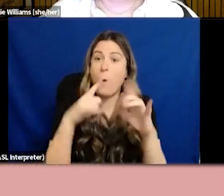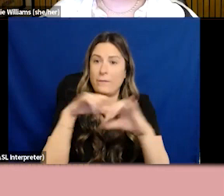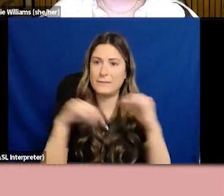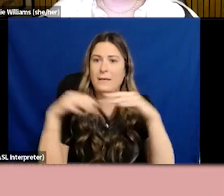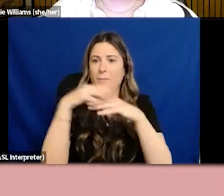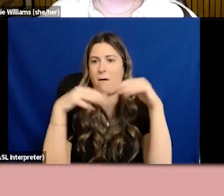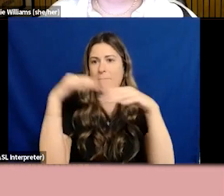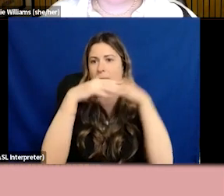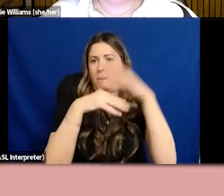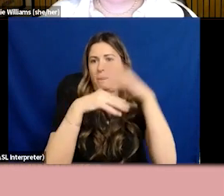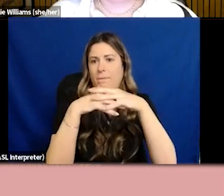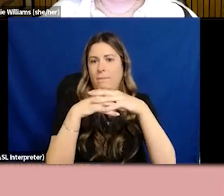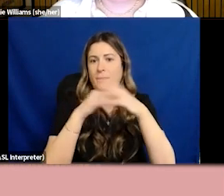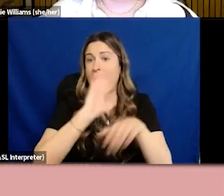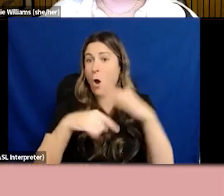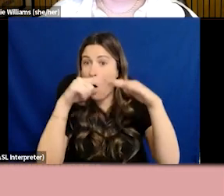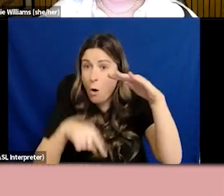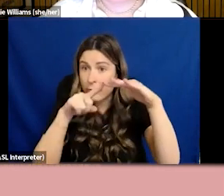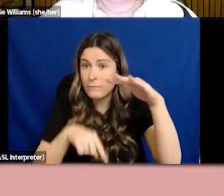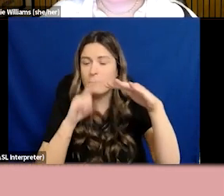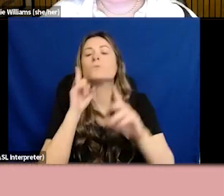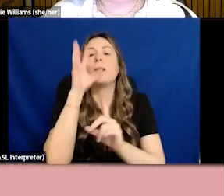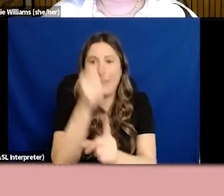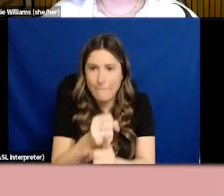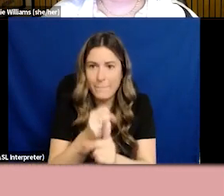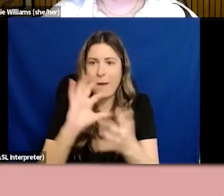experiences as we move through the world.